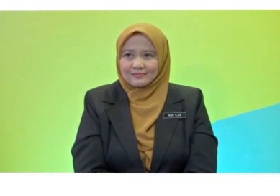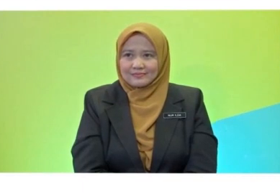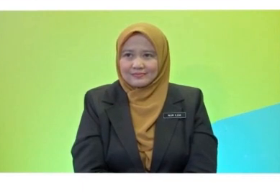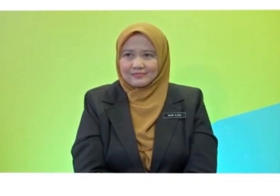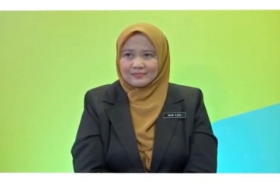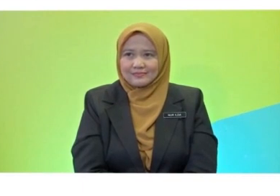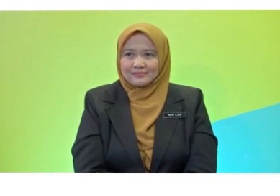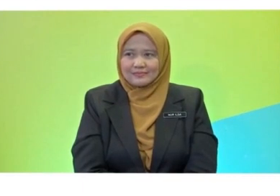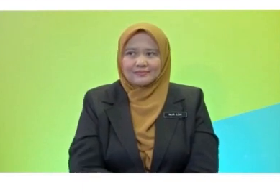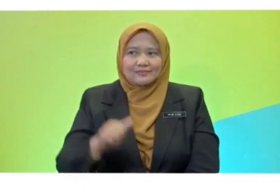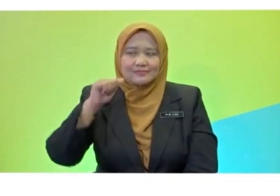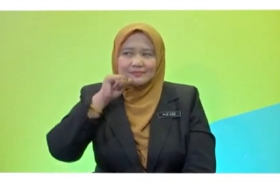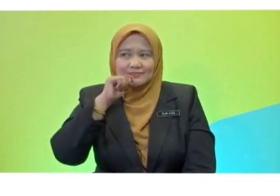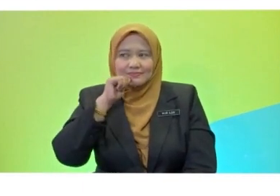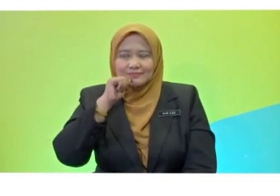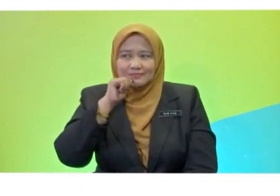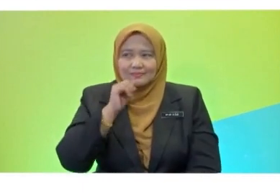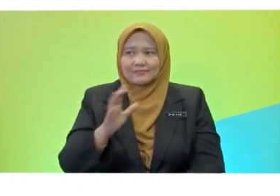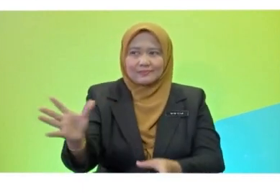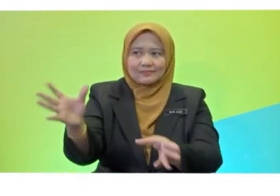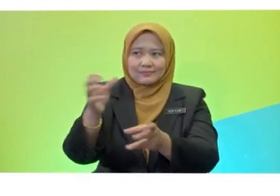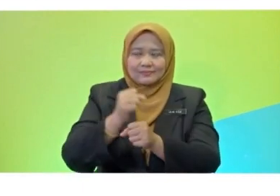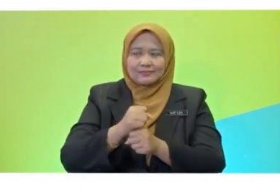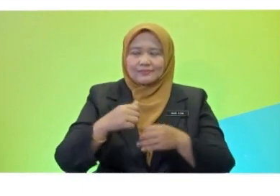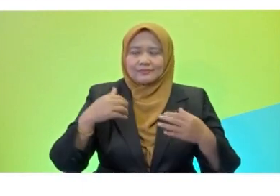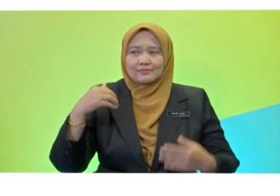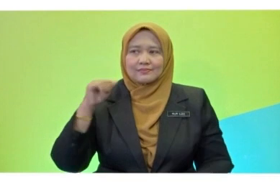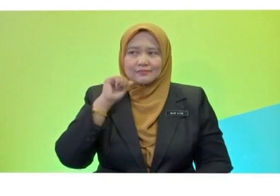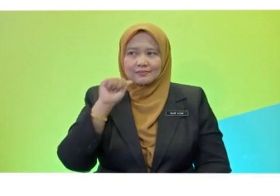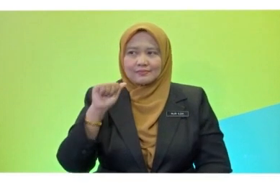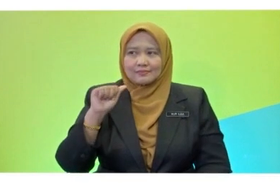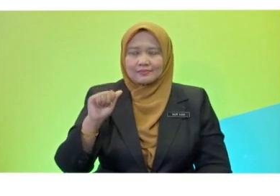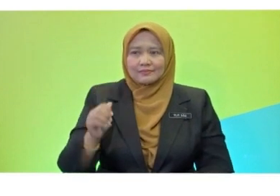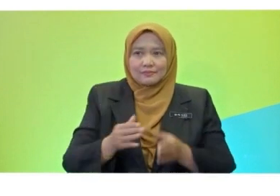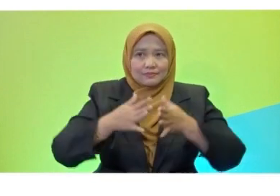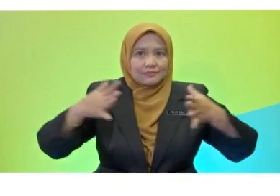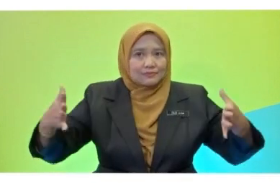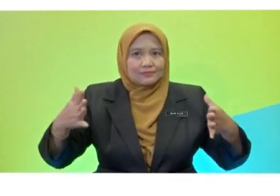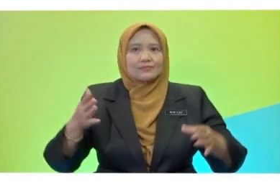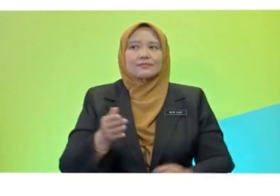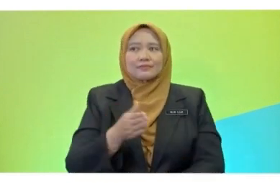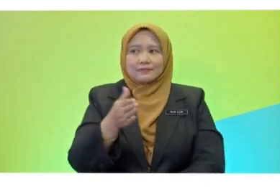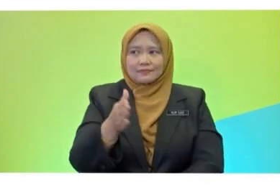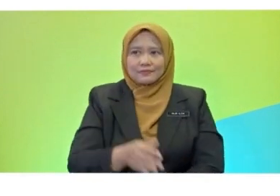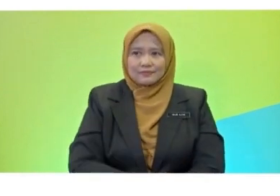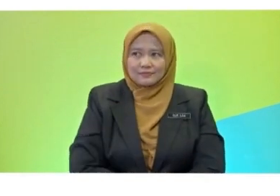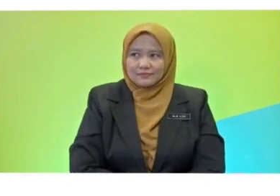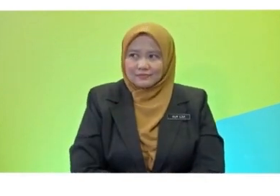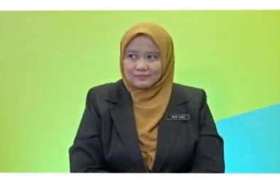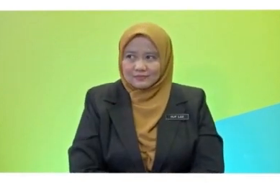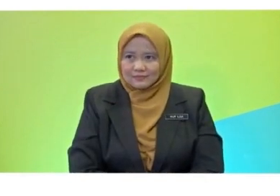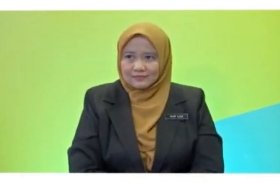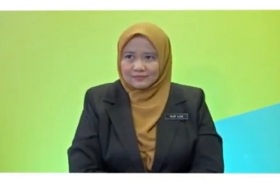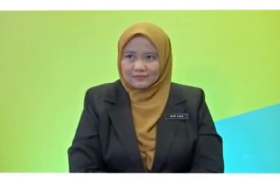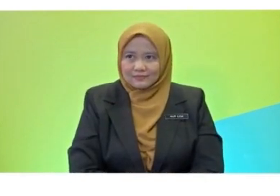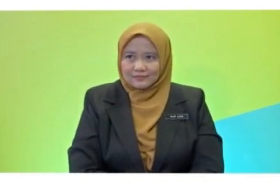Joel, read the statement. Amira caught a big fish. Amira caught a big fish. So, is that a true or